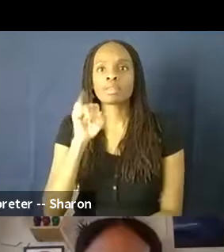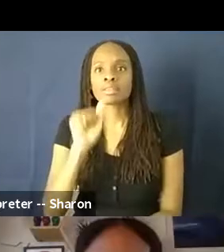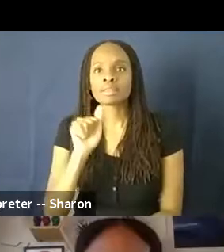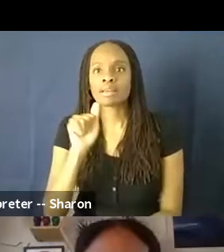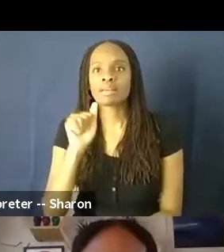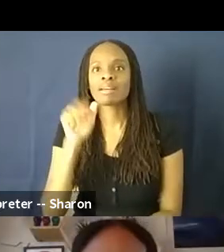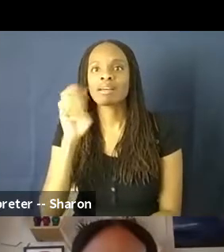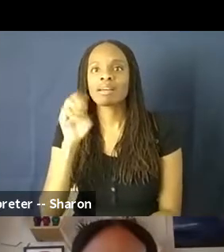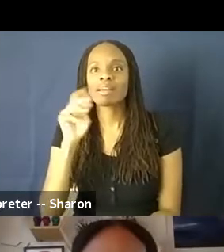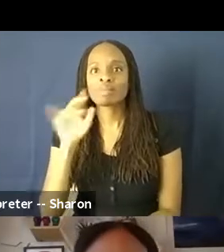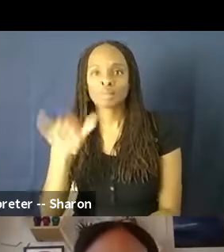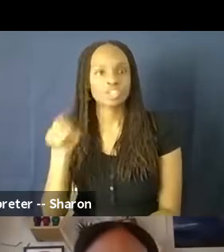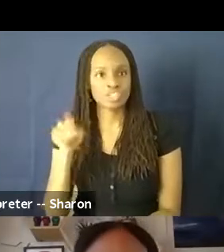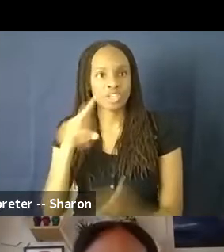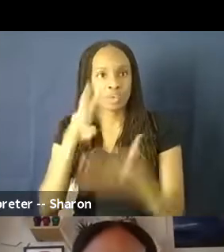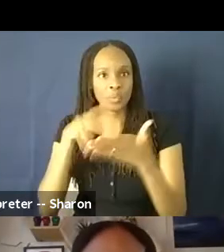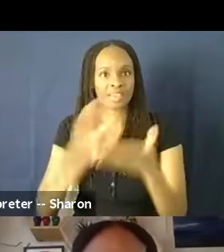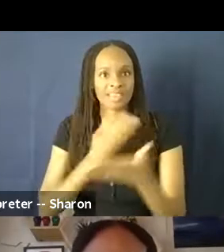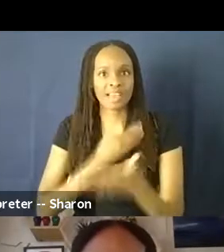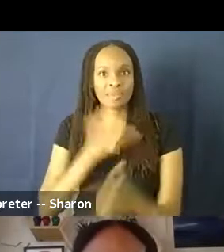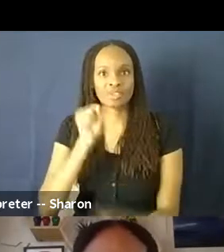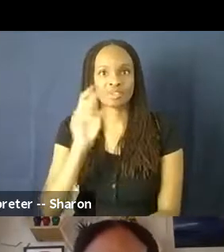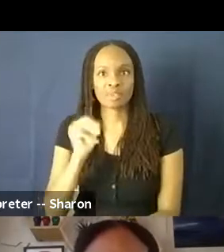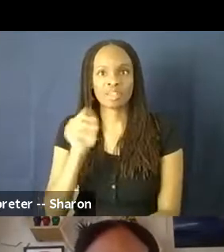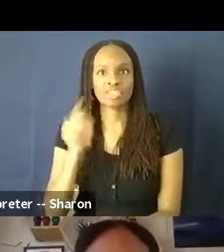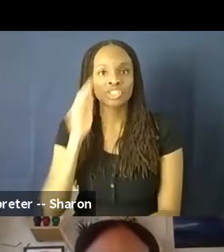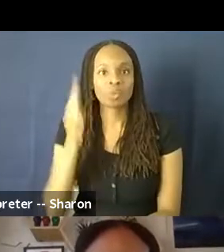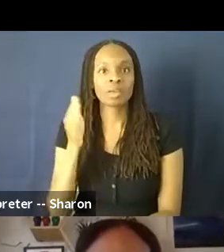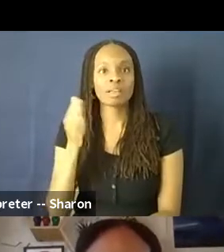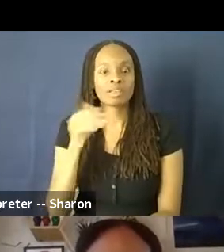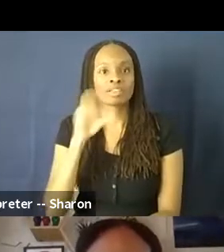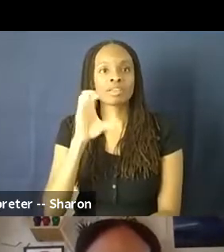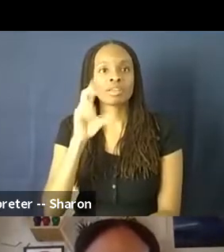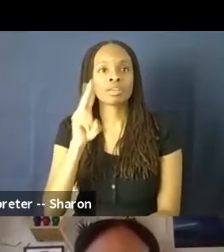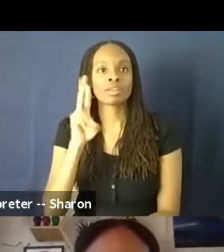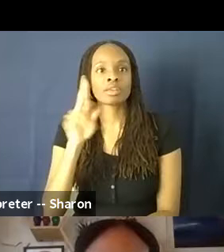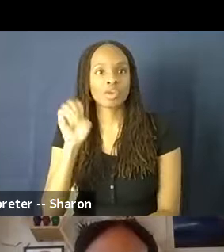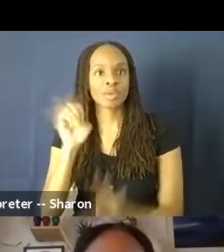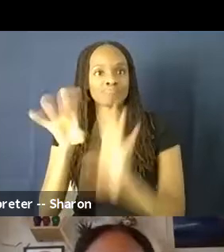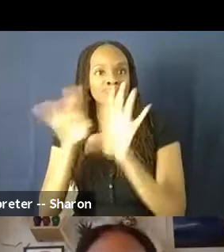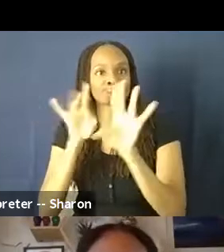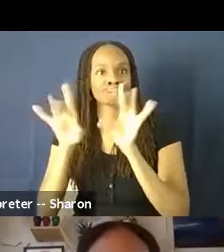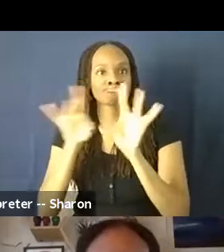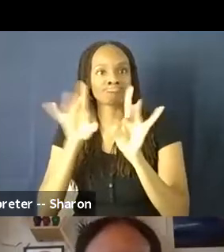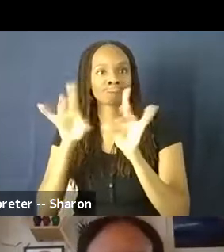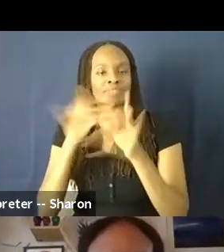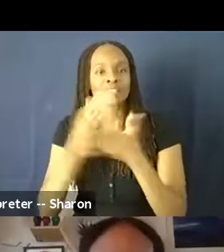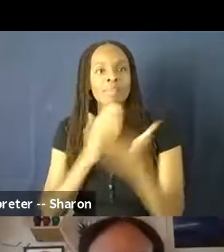media. And she is going to curate some of our questions. So,